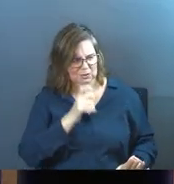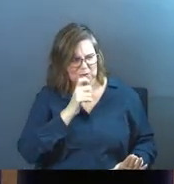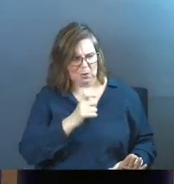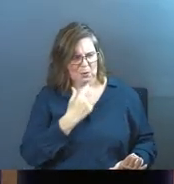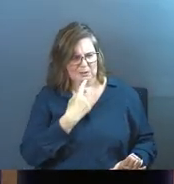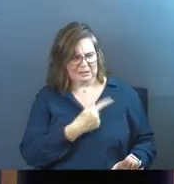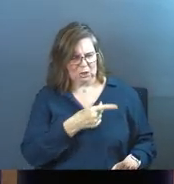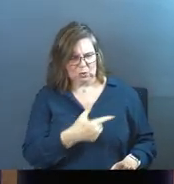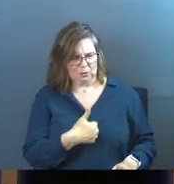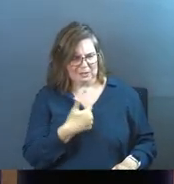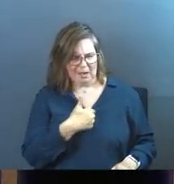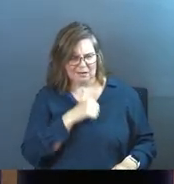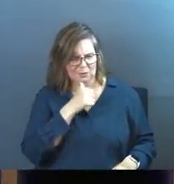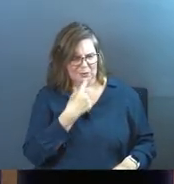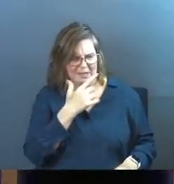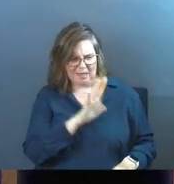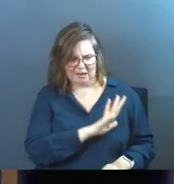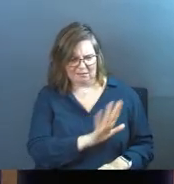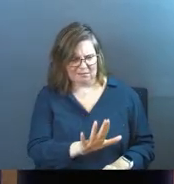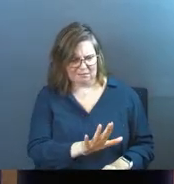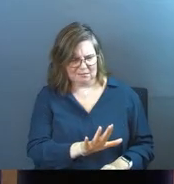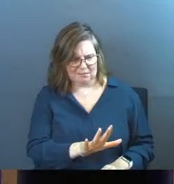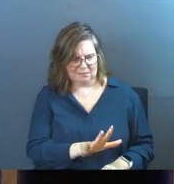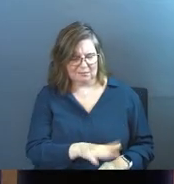do not say you are too young.